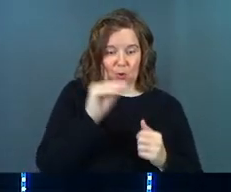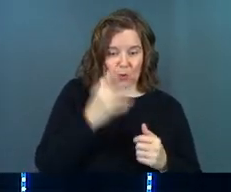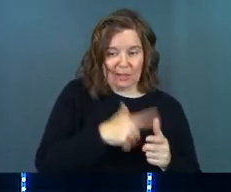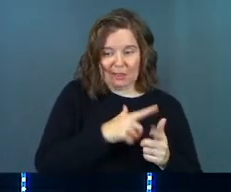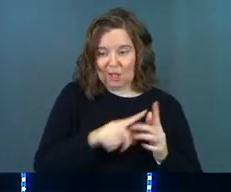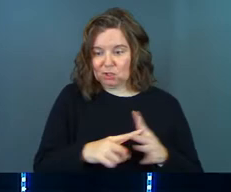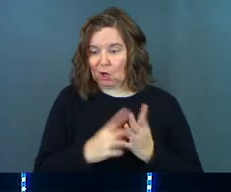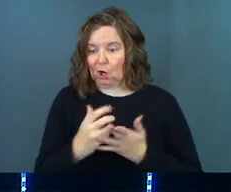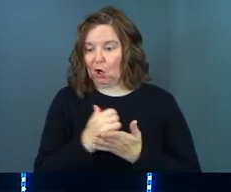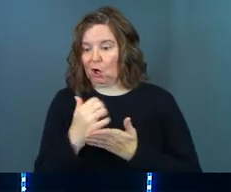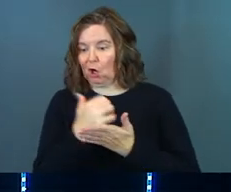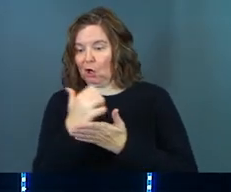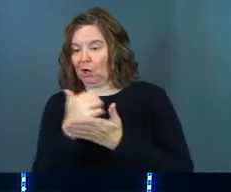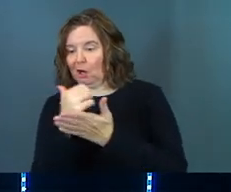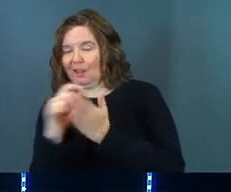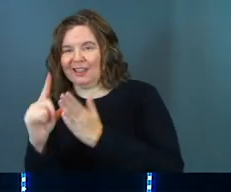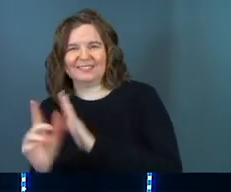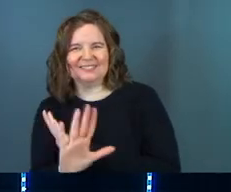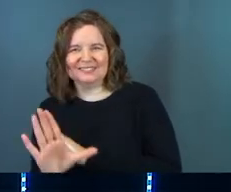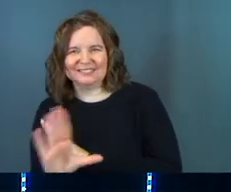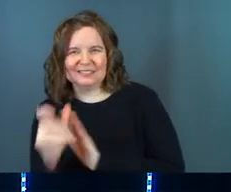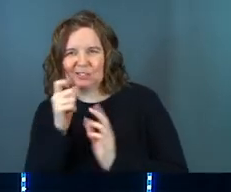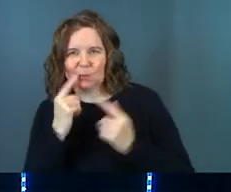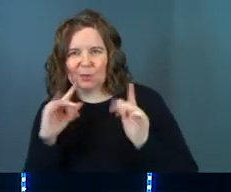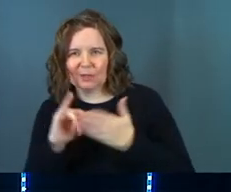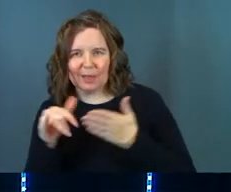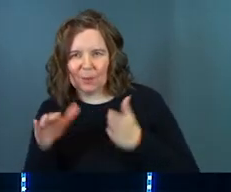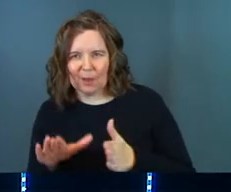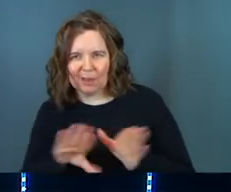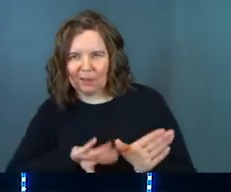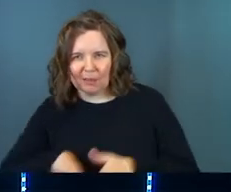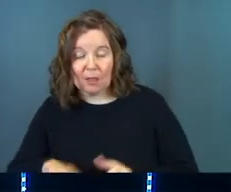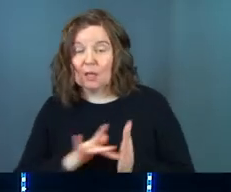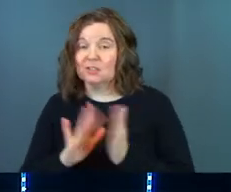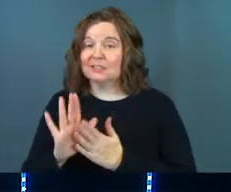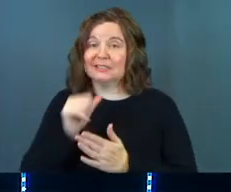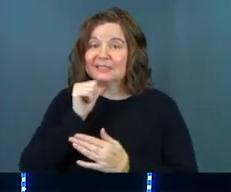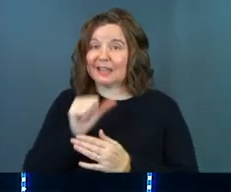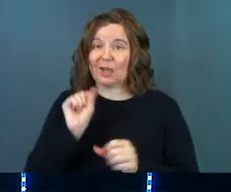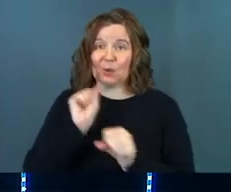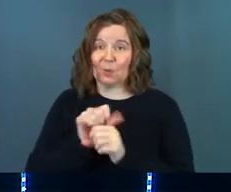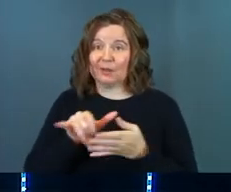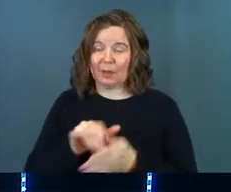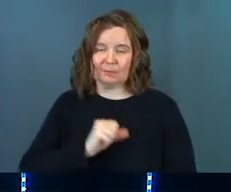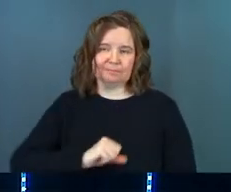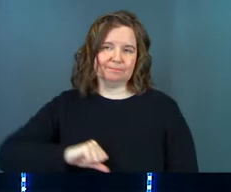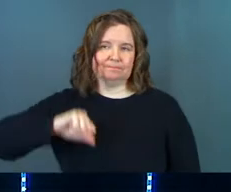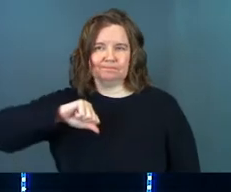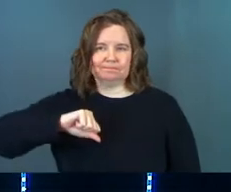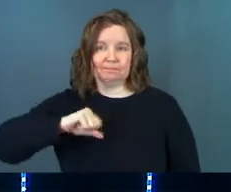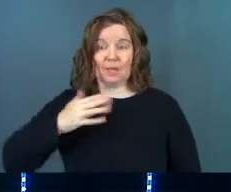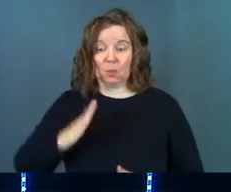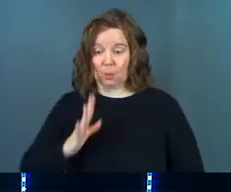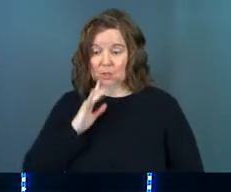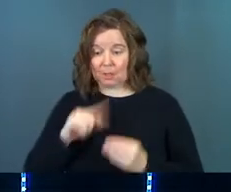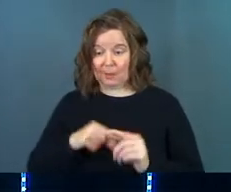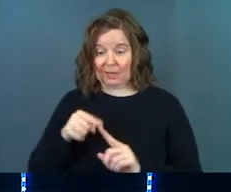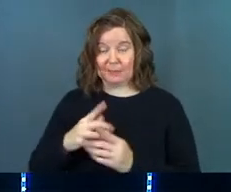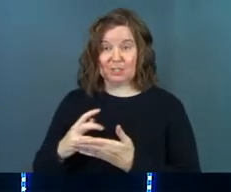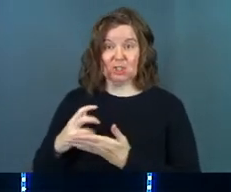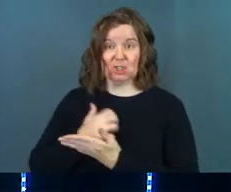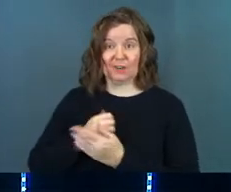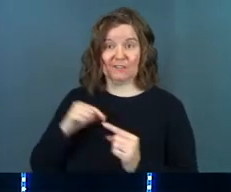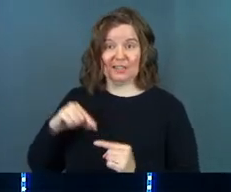grace and then start earning stuff with God. That's not the way that it works. And Jesus isn't going to work that way. And the way that they talk about him